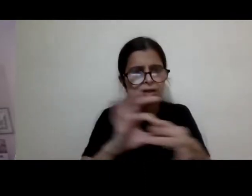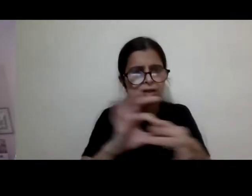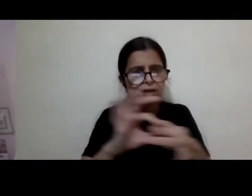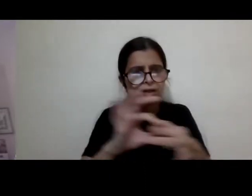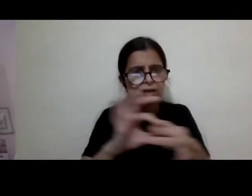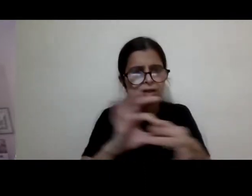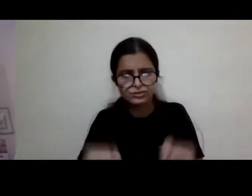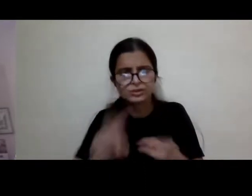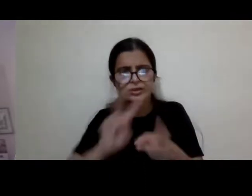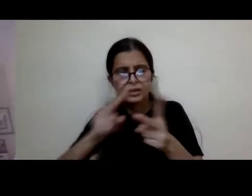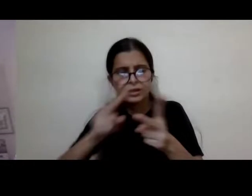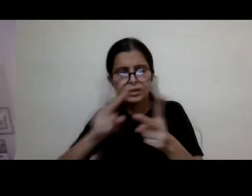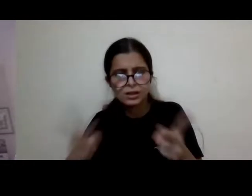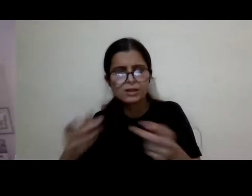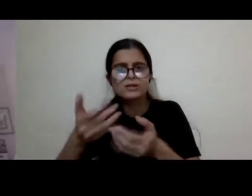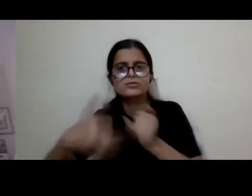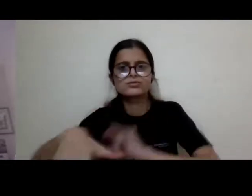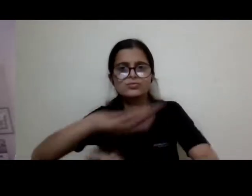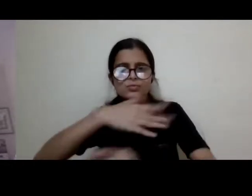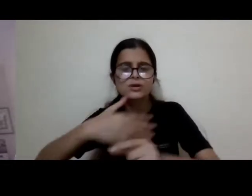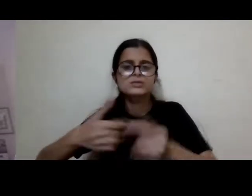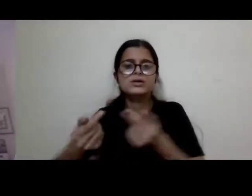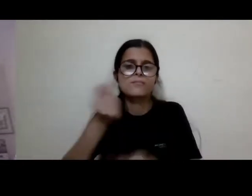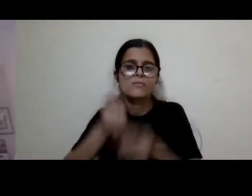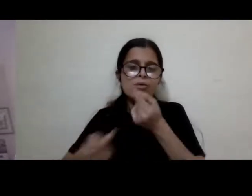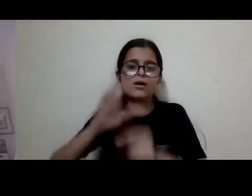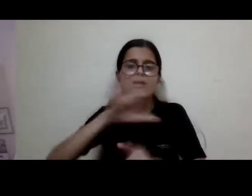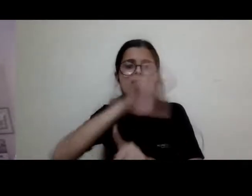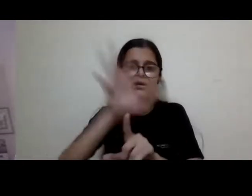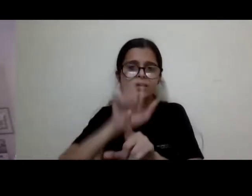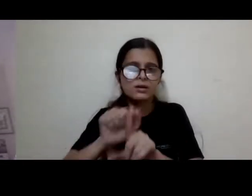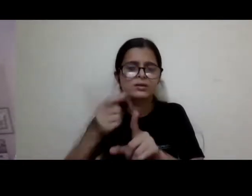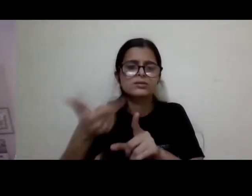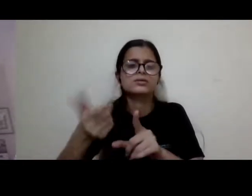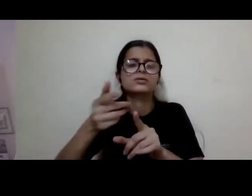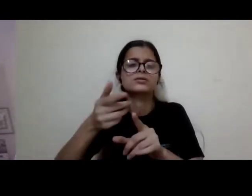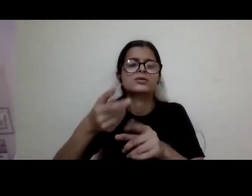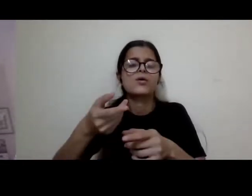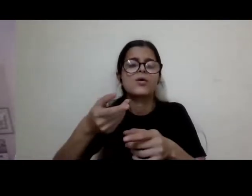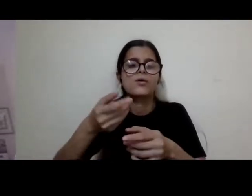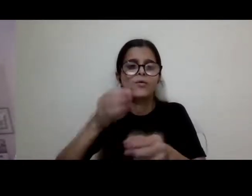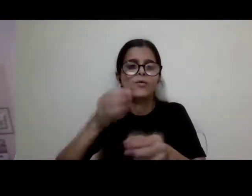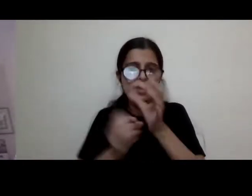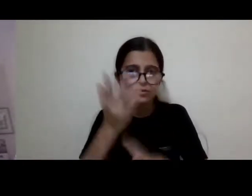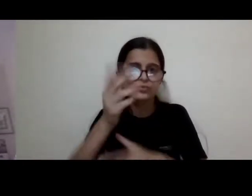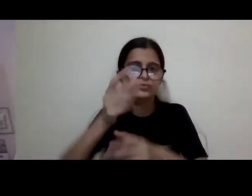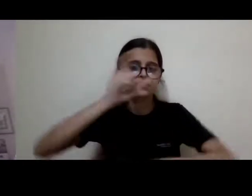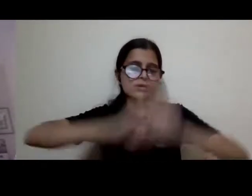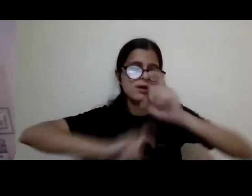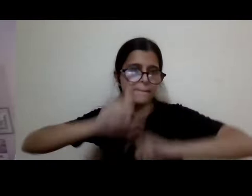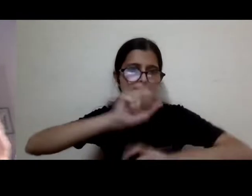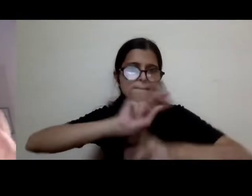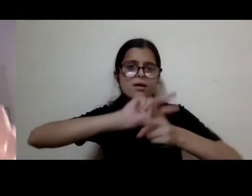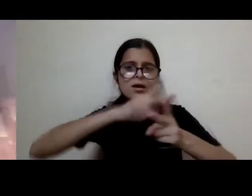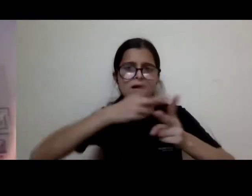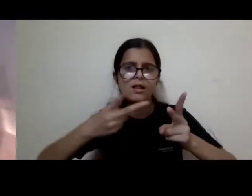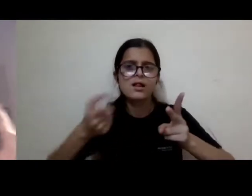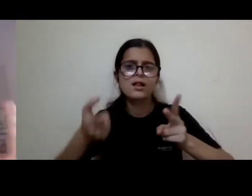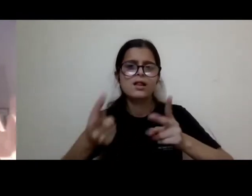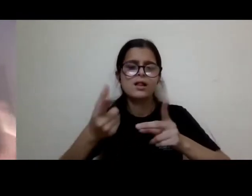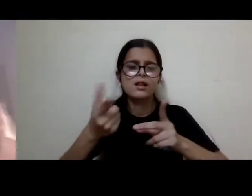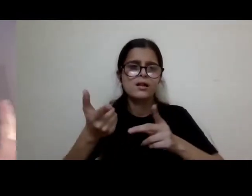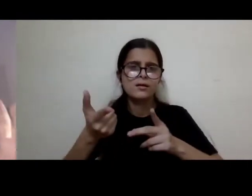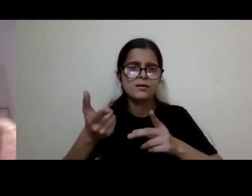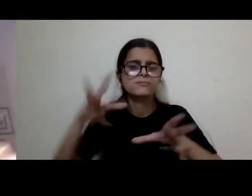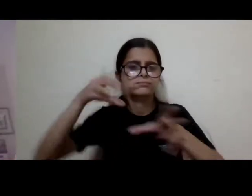to social, political, cultural enterprises, uh, that re that is part of the sort of larger